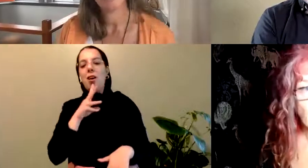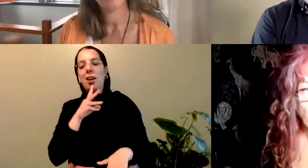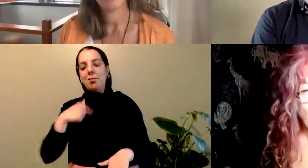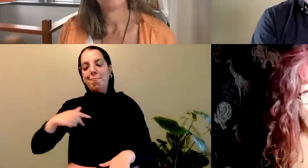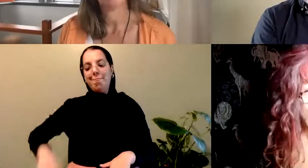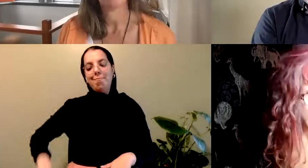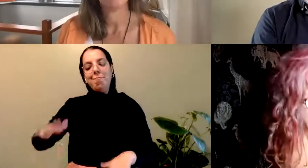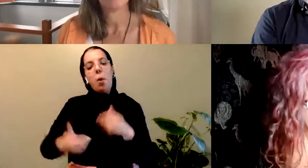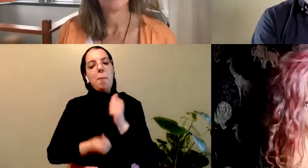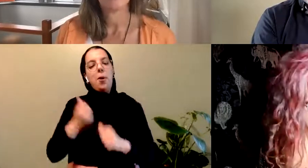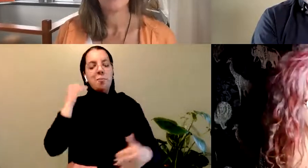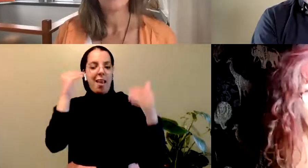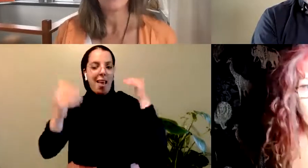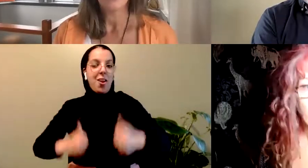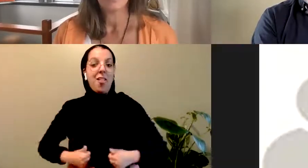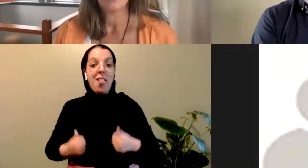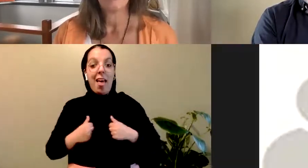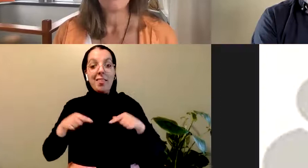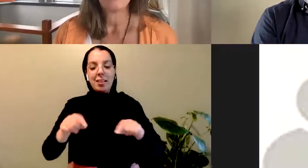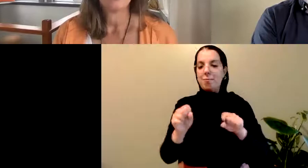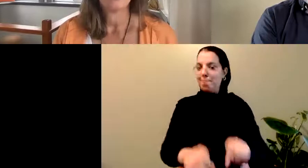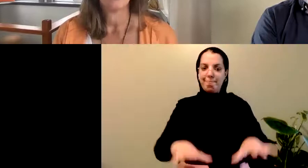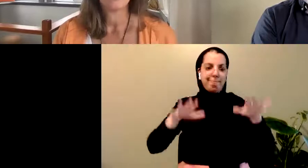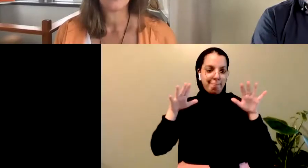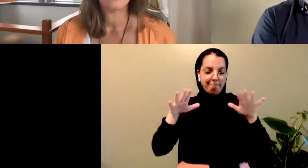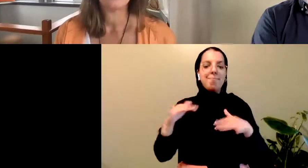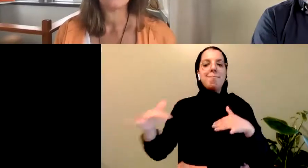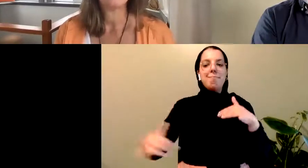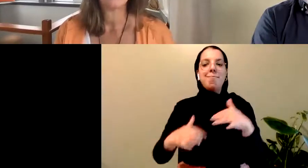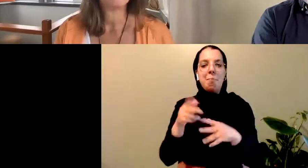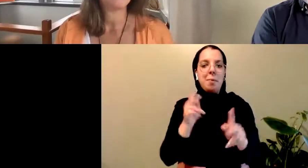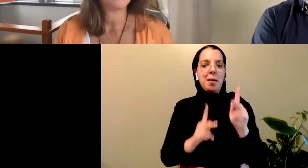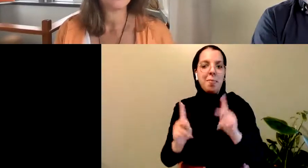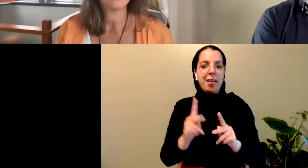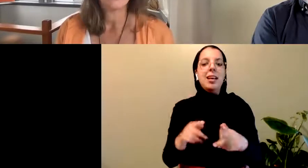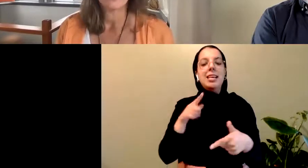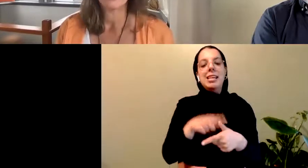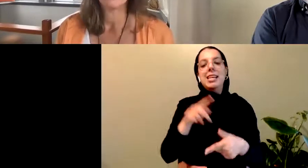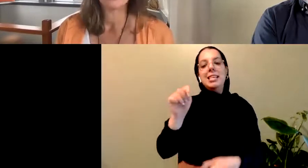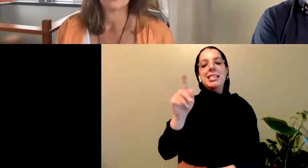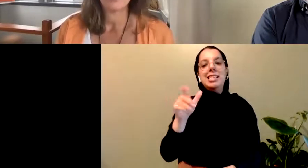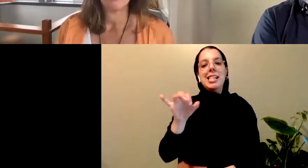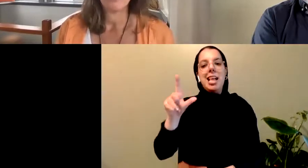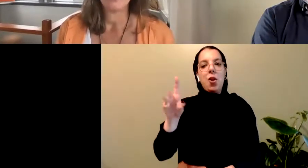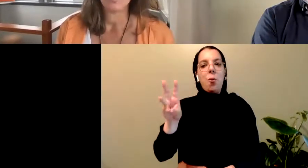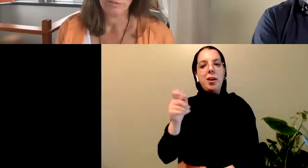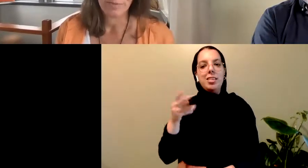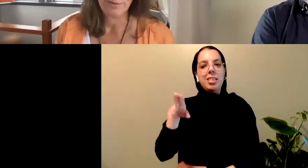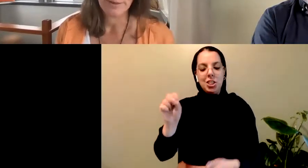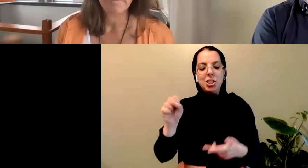traditional and ancestral territories of the Hankaminam-speaking Mothquayam and Tsleilwathash peoples and the Squamish-speaking